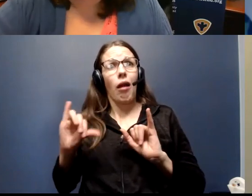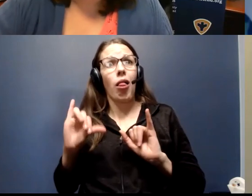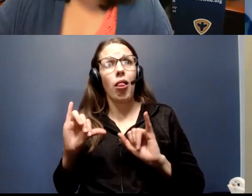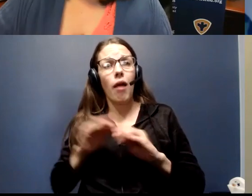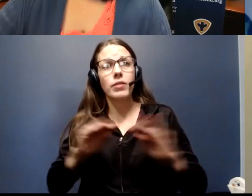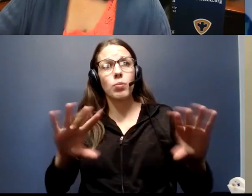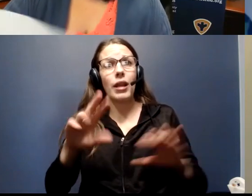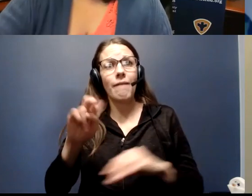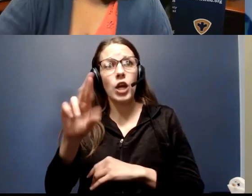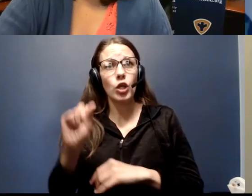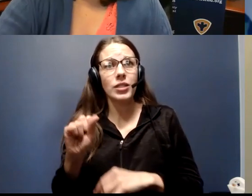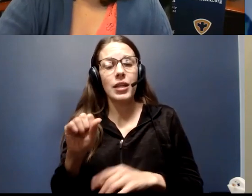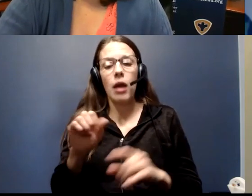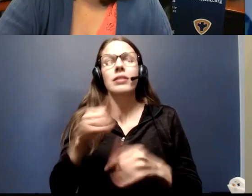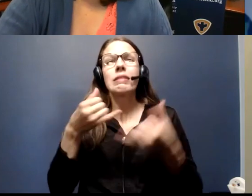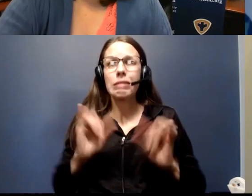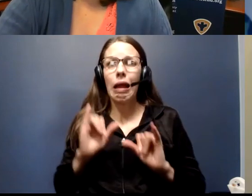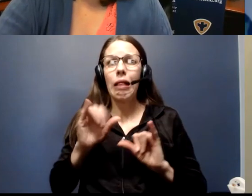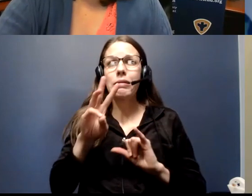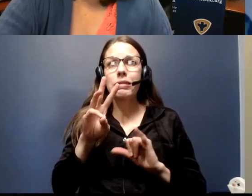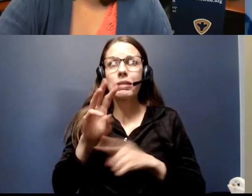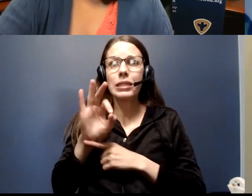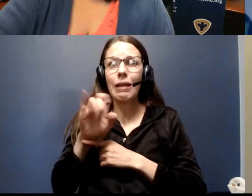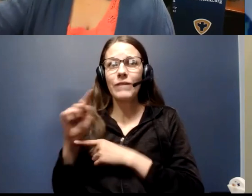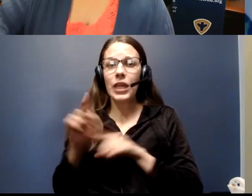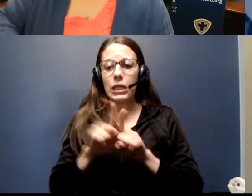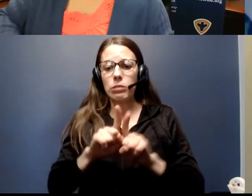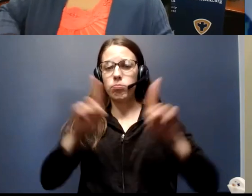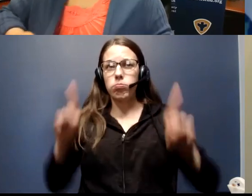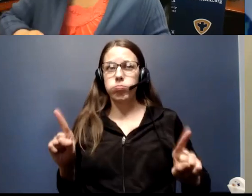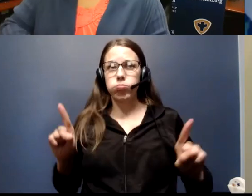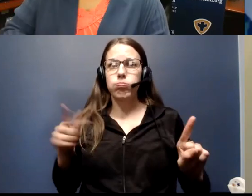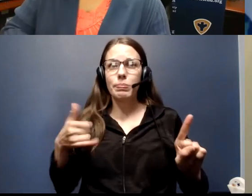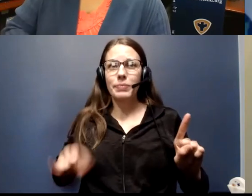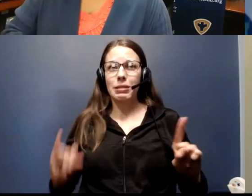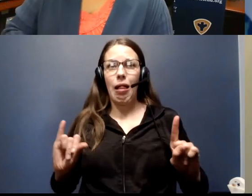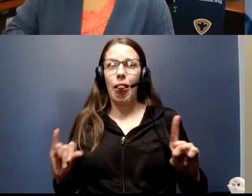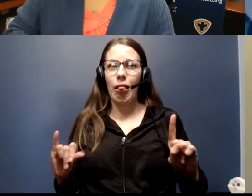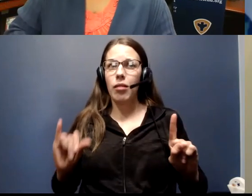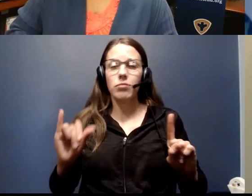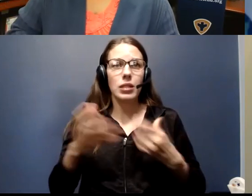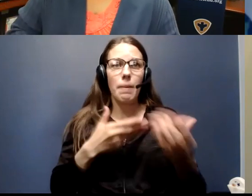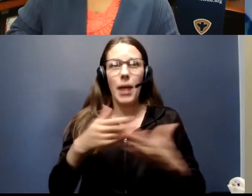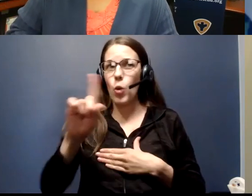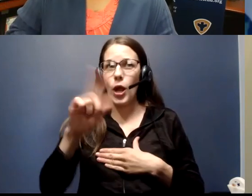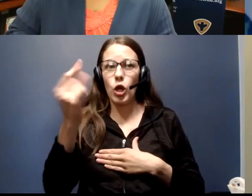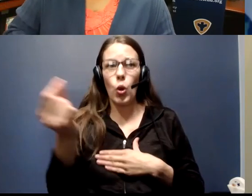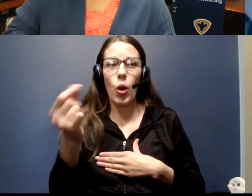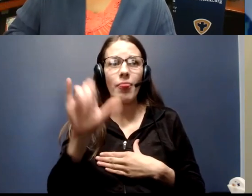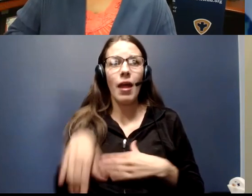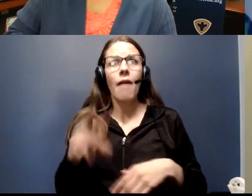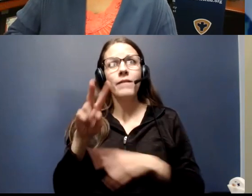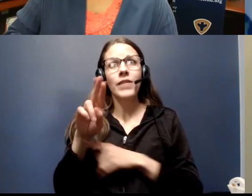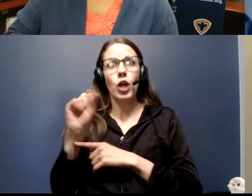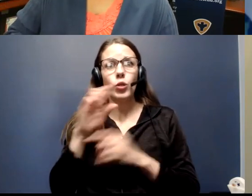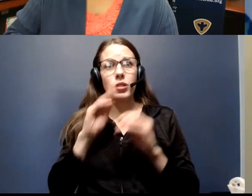should still keep at least six feet of physical distance between yourself and others anywhere you go. The virus is spread when